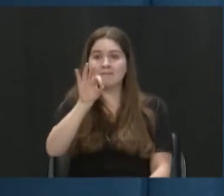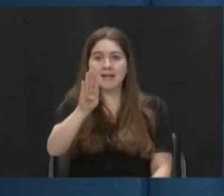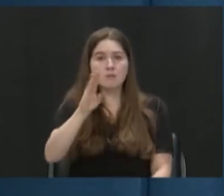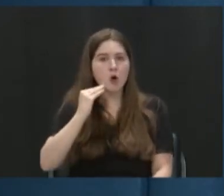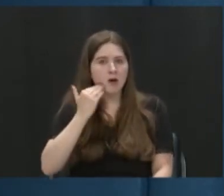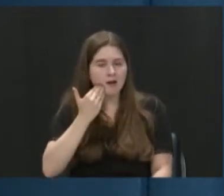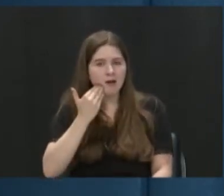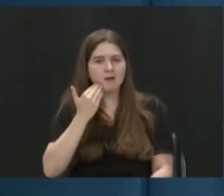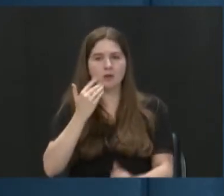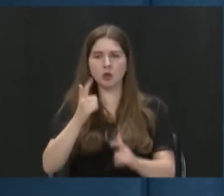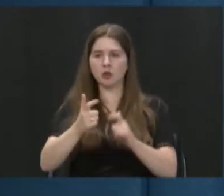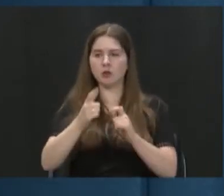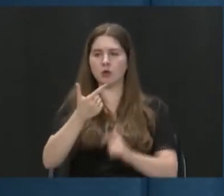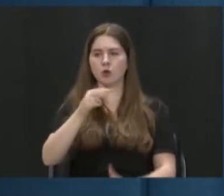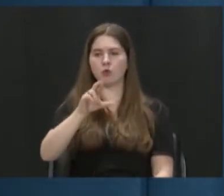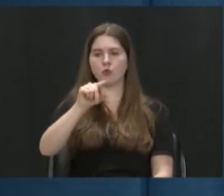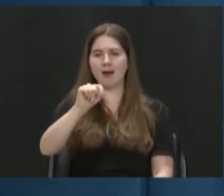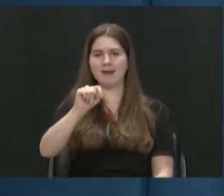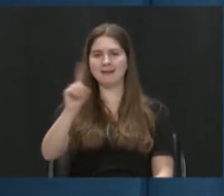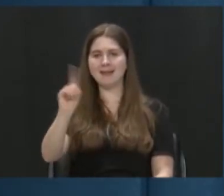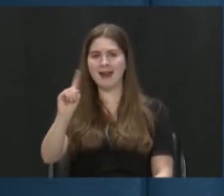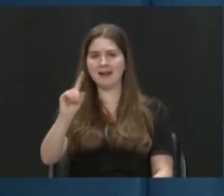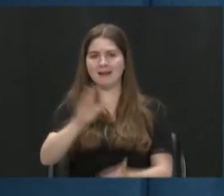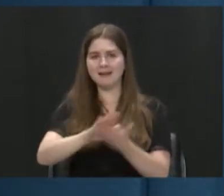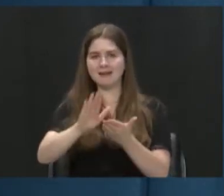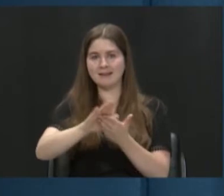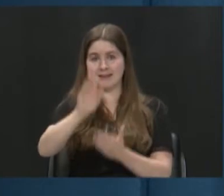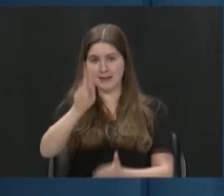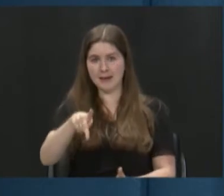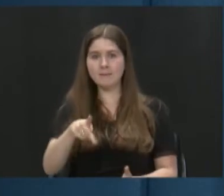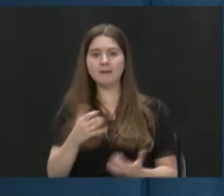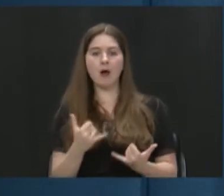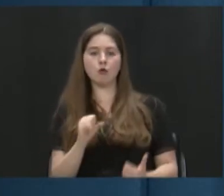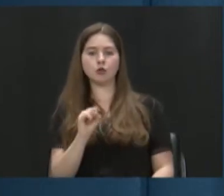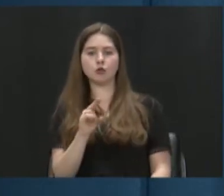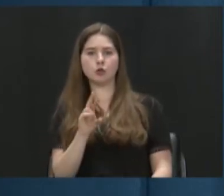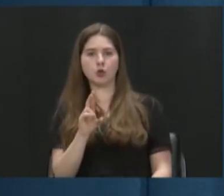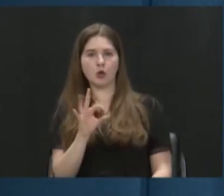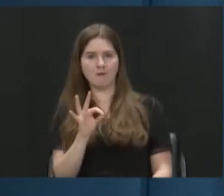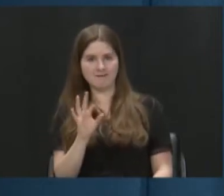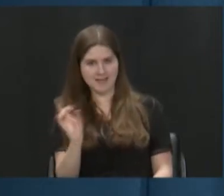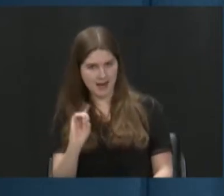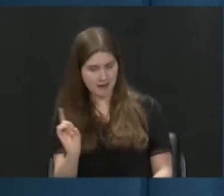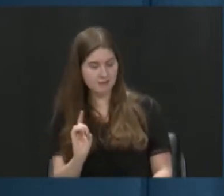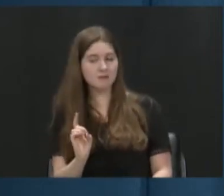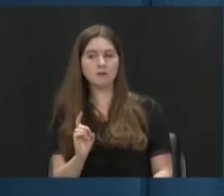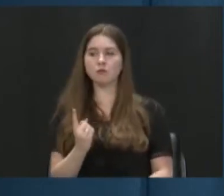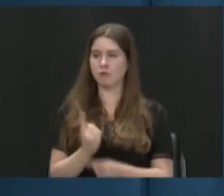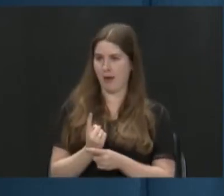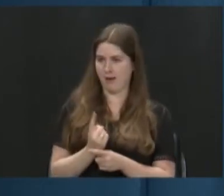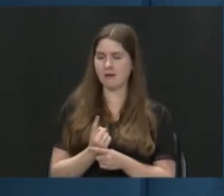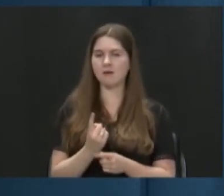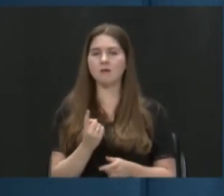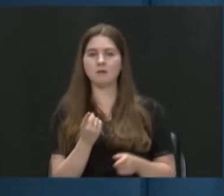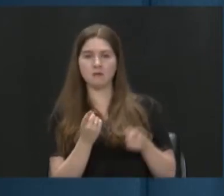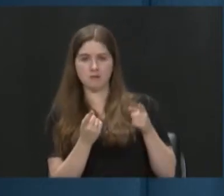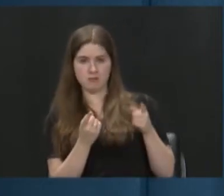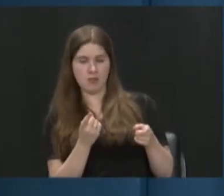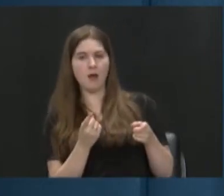Cleanup. And then now there's Surf Dayton. Oh, right. Right. That is really actually kind of creating a